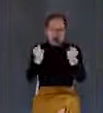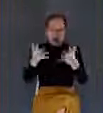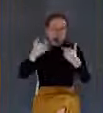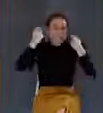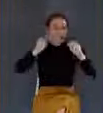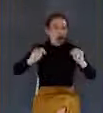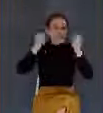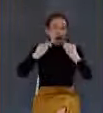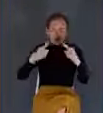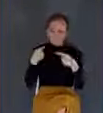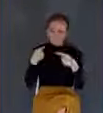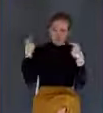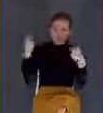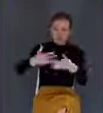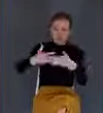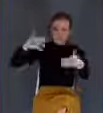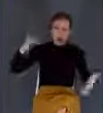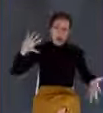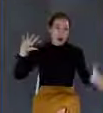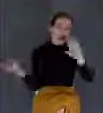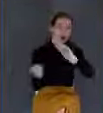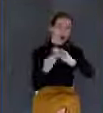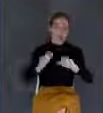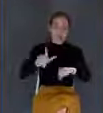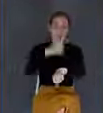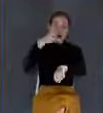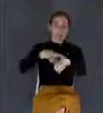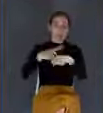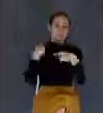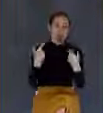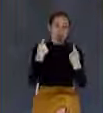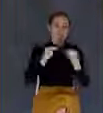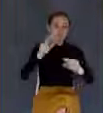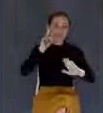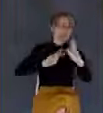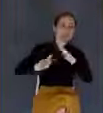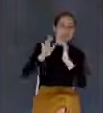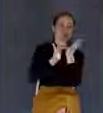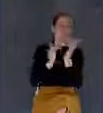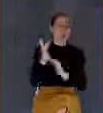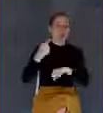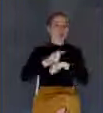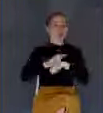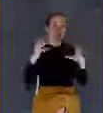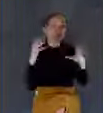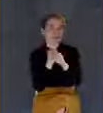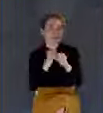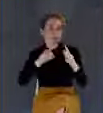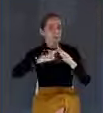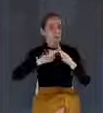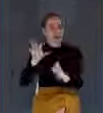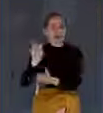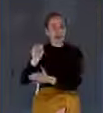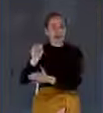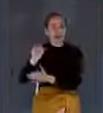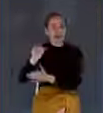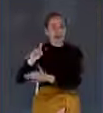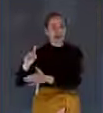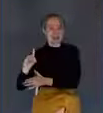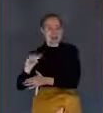hundreds that are out there setting dates. Let me give you a brief summary. It started in 90 A.D. with Clement I.